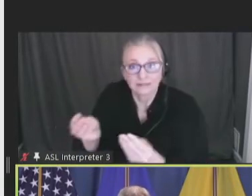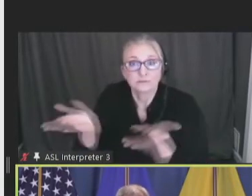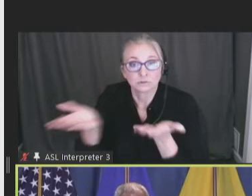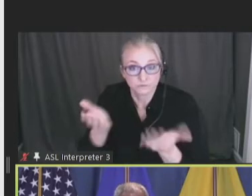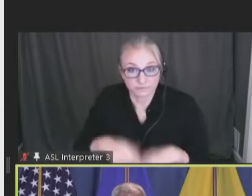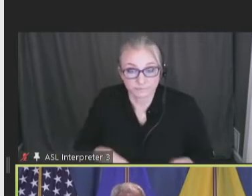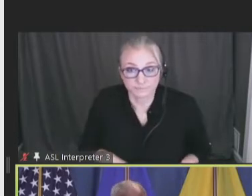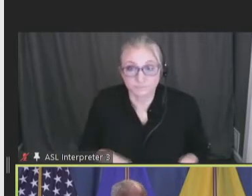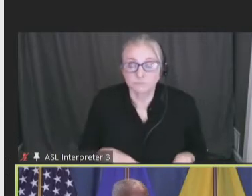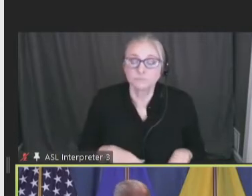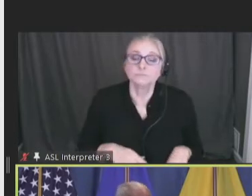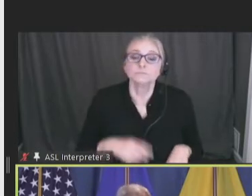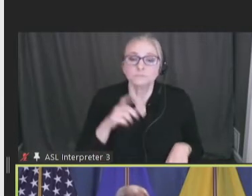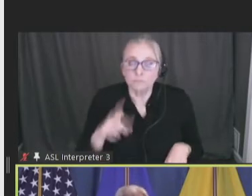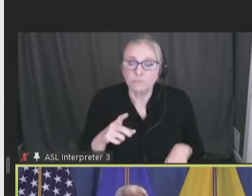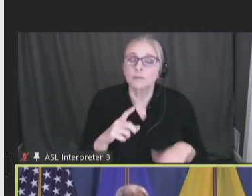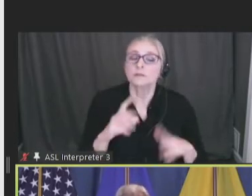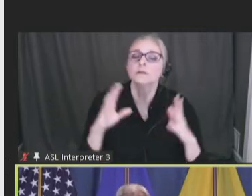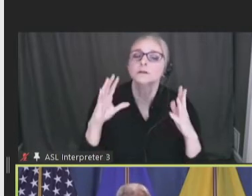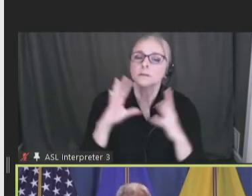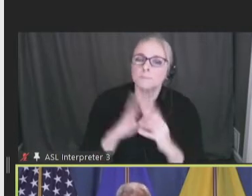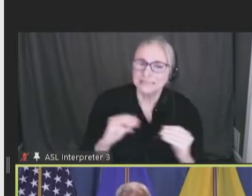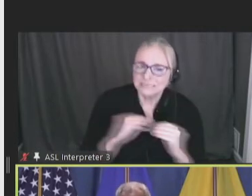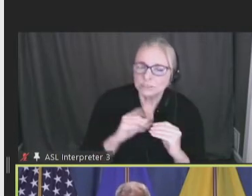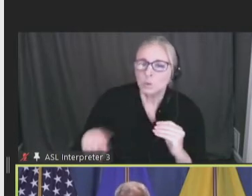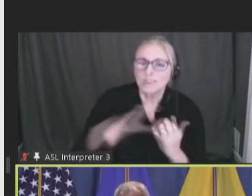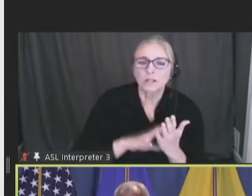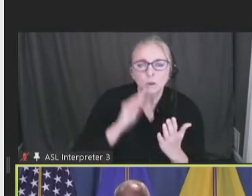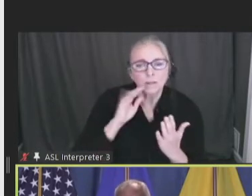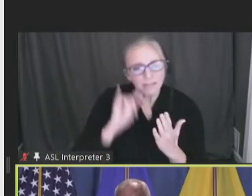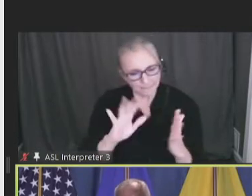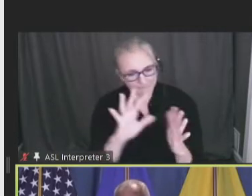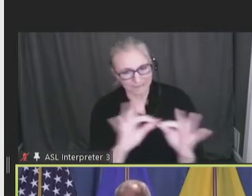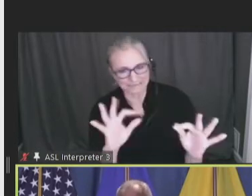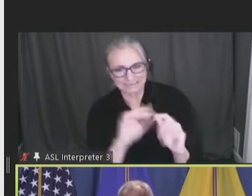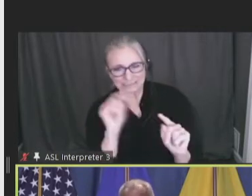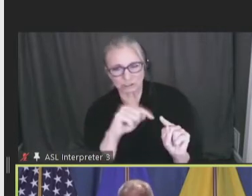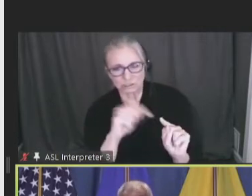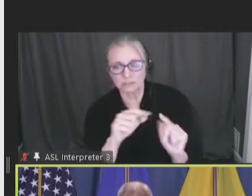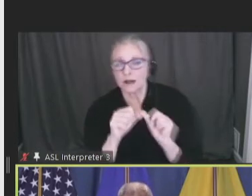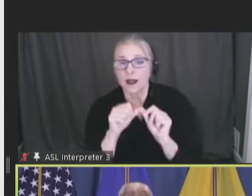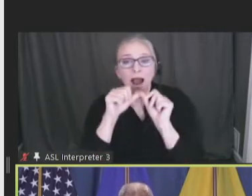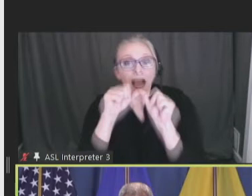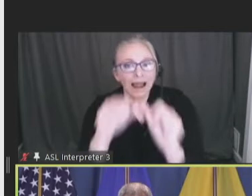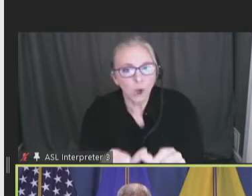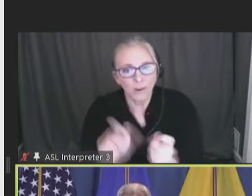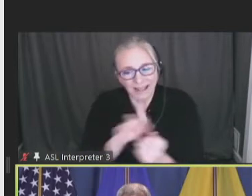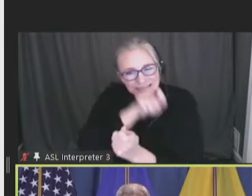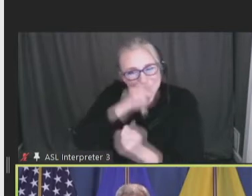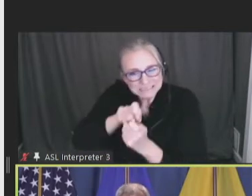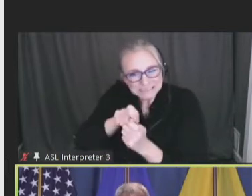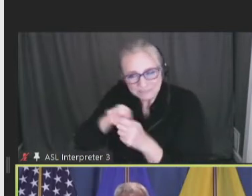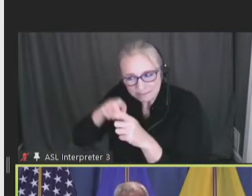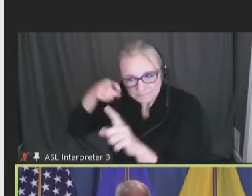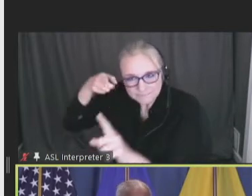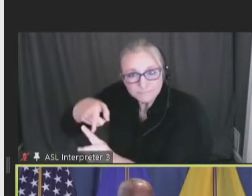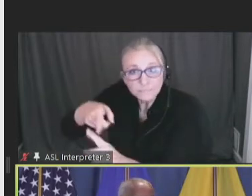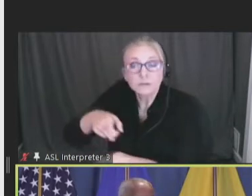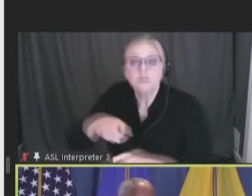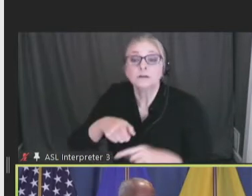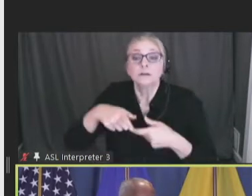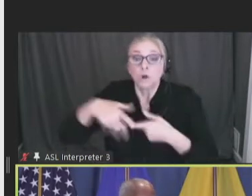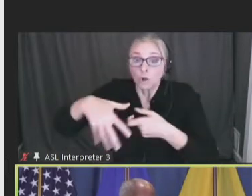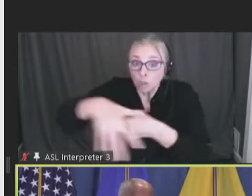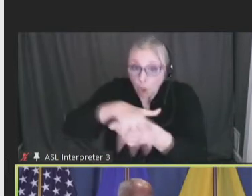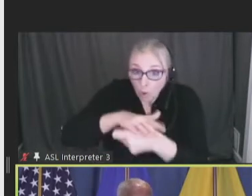In terms of messaging, we learned that it has to be ongoing and targeted and that it must be localized